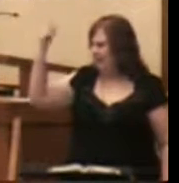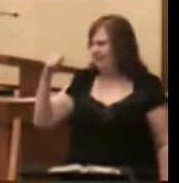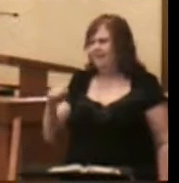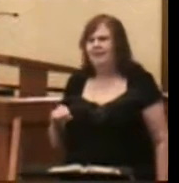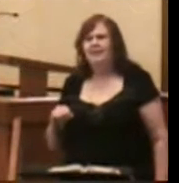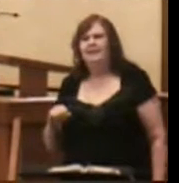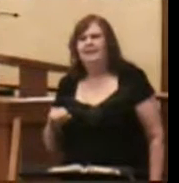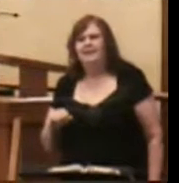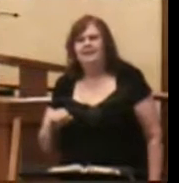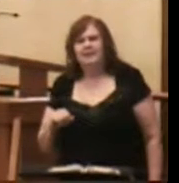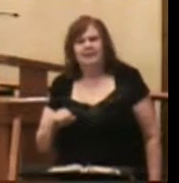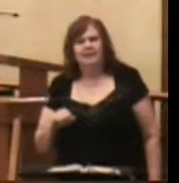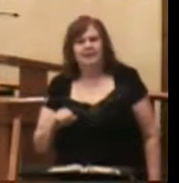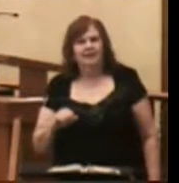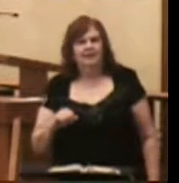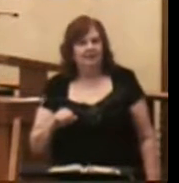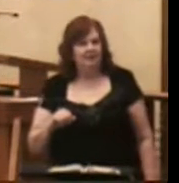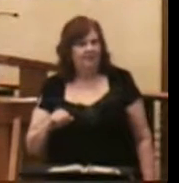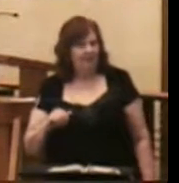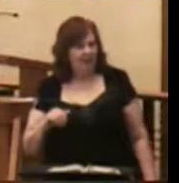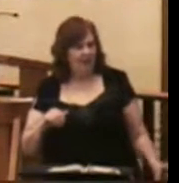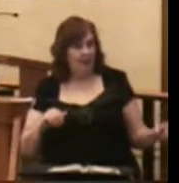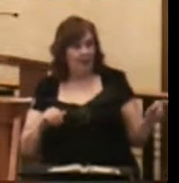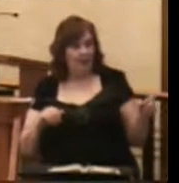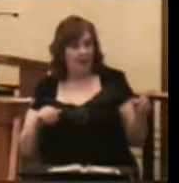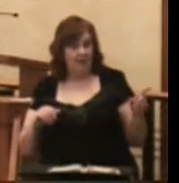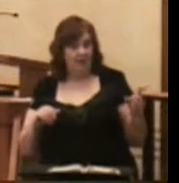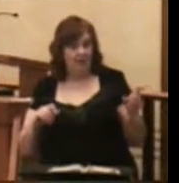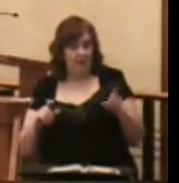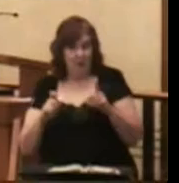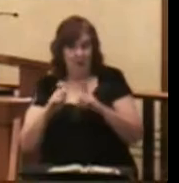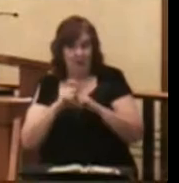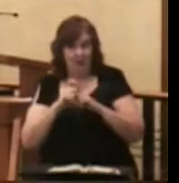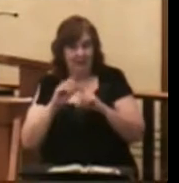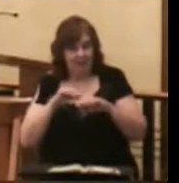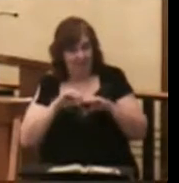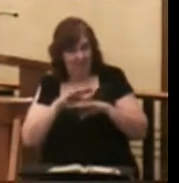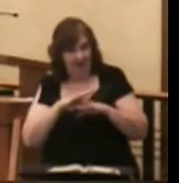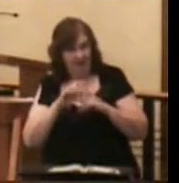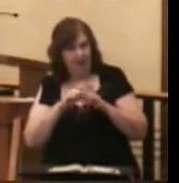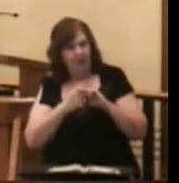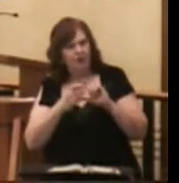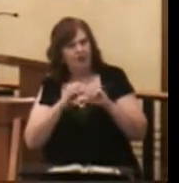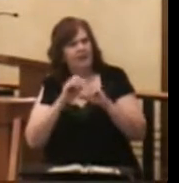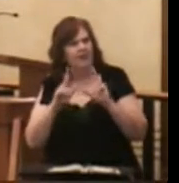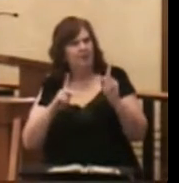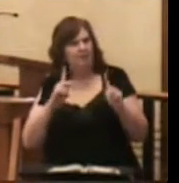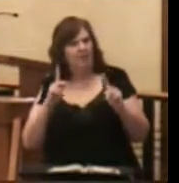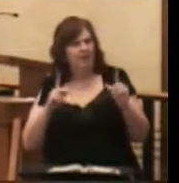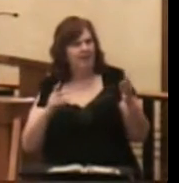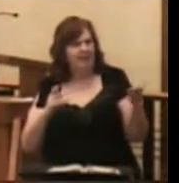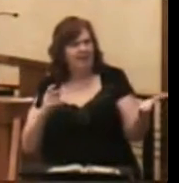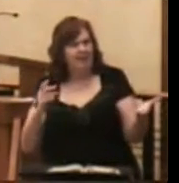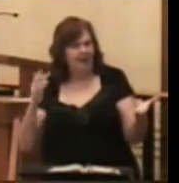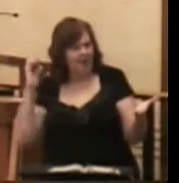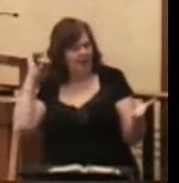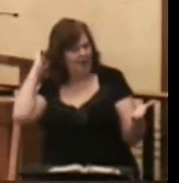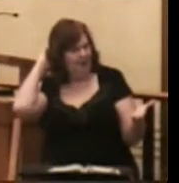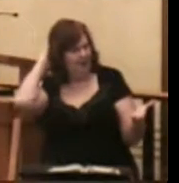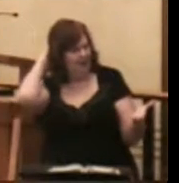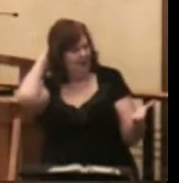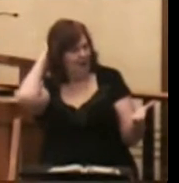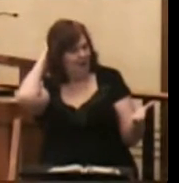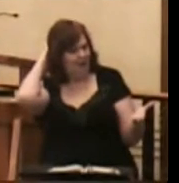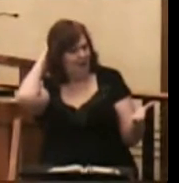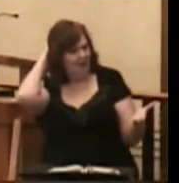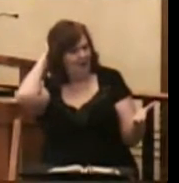But even those hopeless words affect change in the people of Nineveh. They